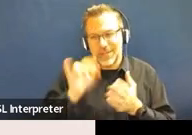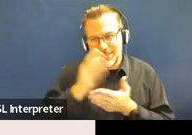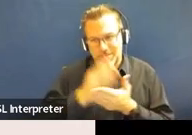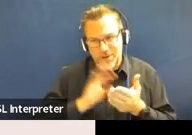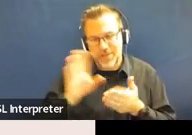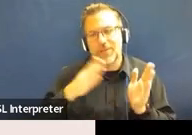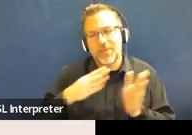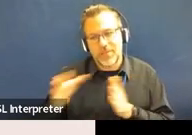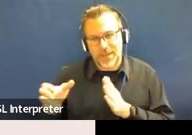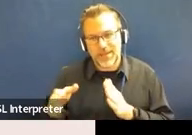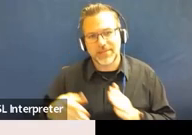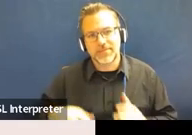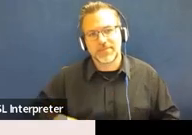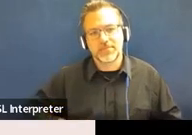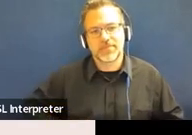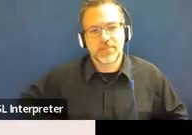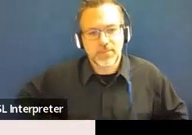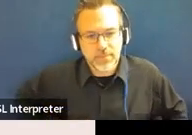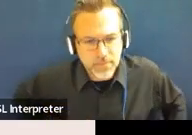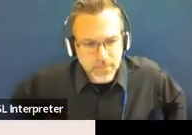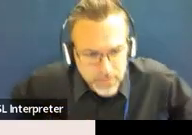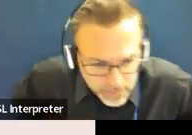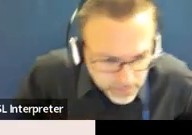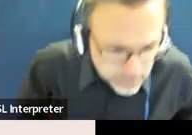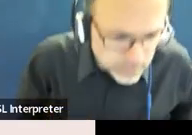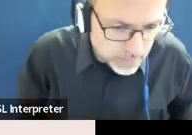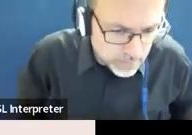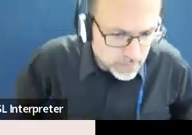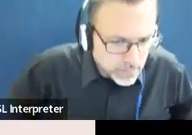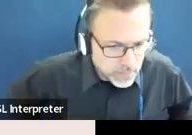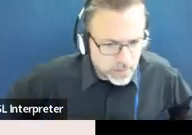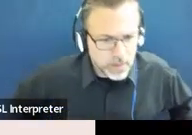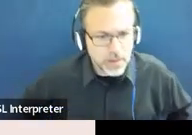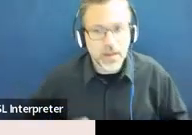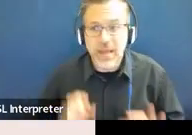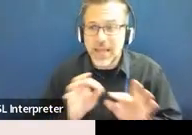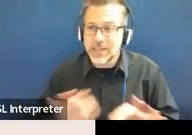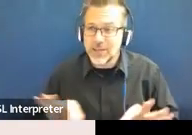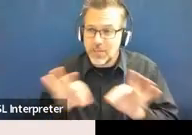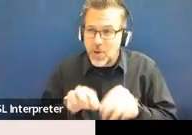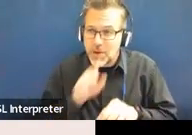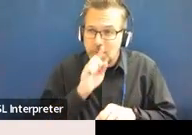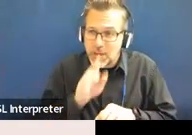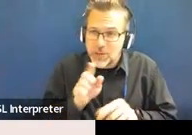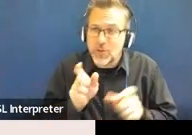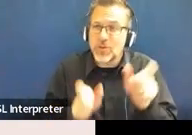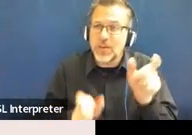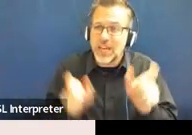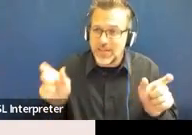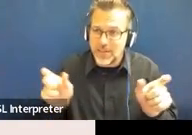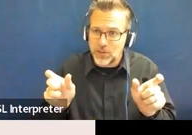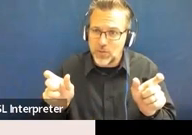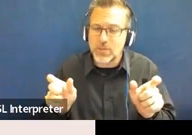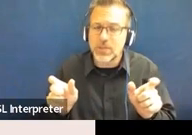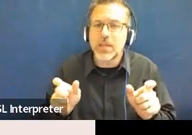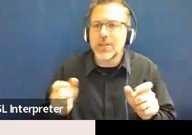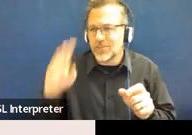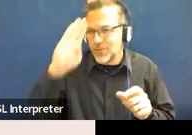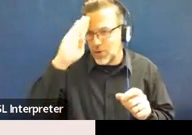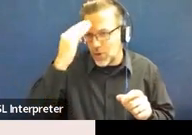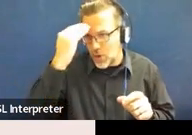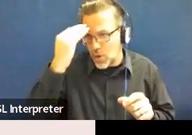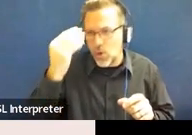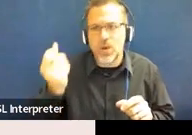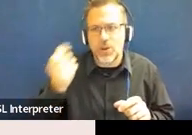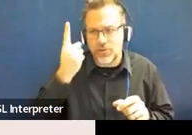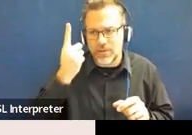on accommodations. So you want to make sure that the individuals who come in contact with your students know this and understand this.